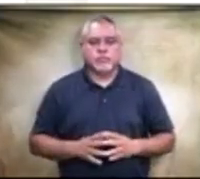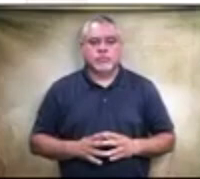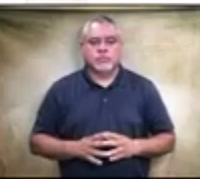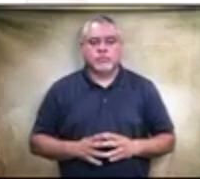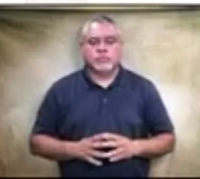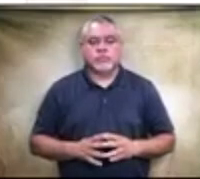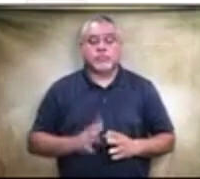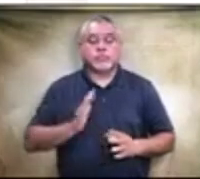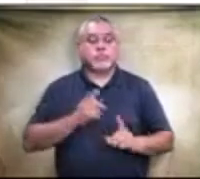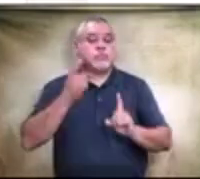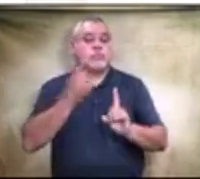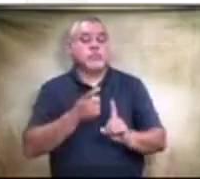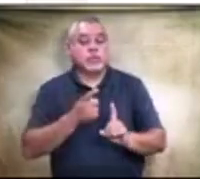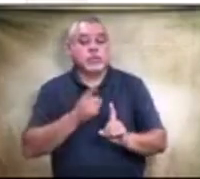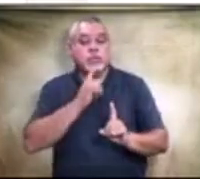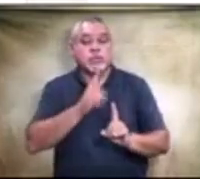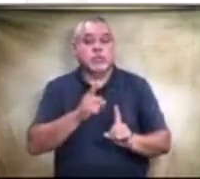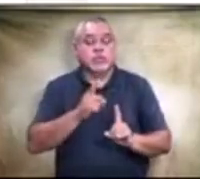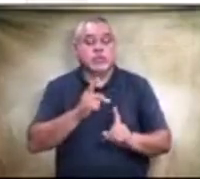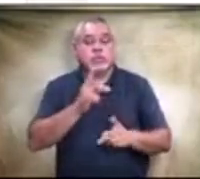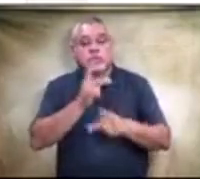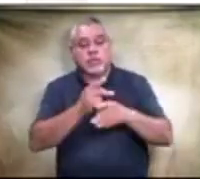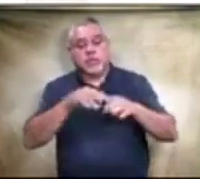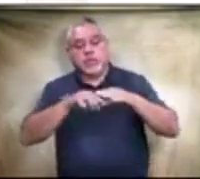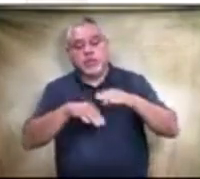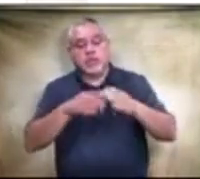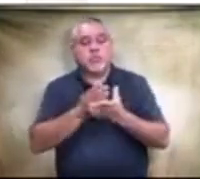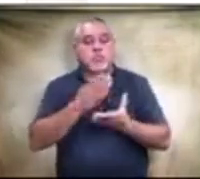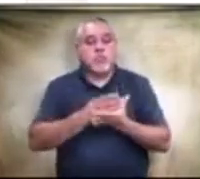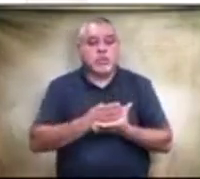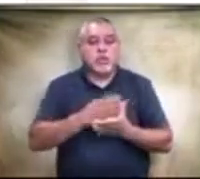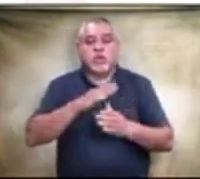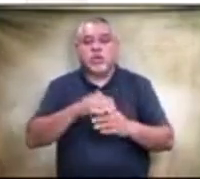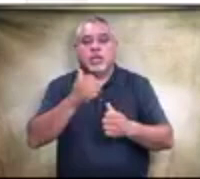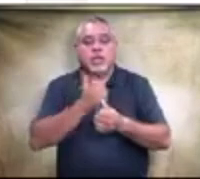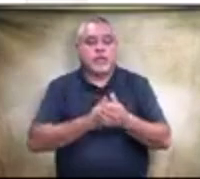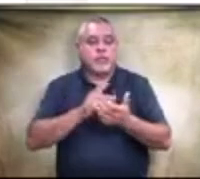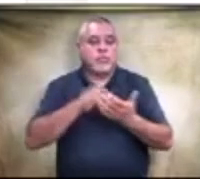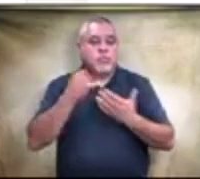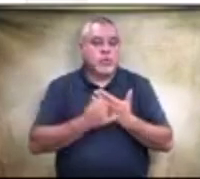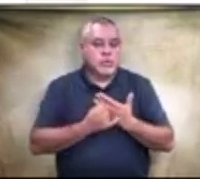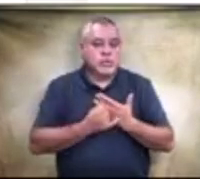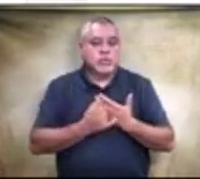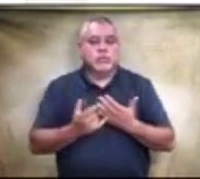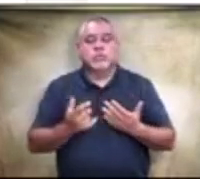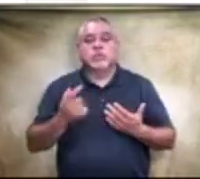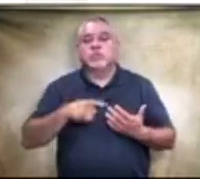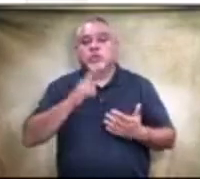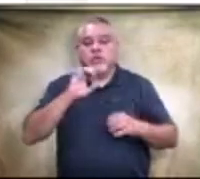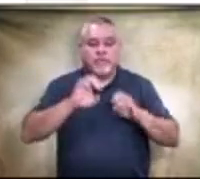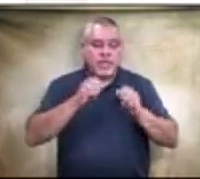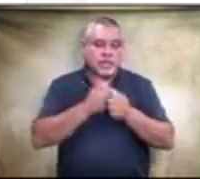goal is always to to stay under budget on on every project and uh we're evaluating each project